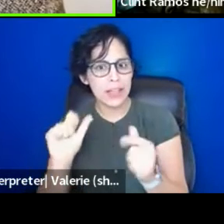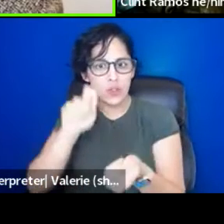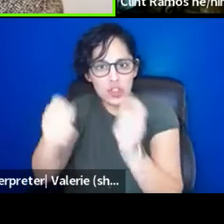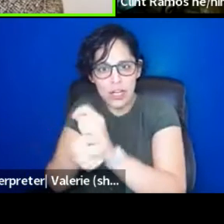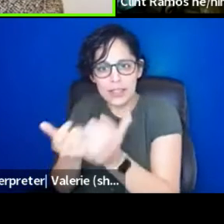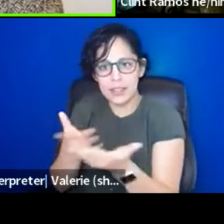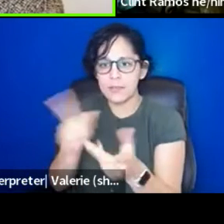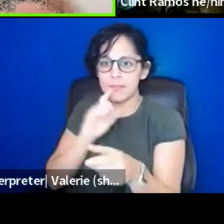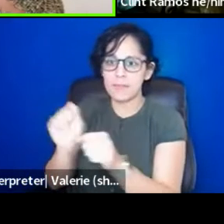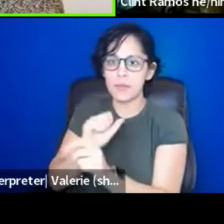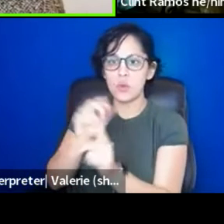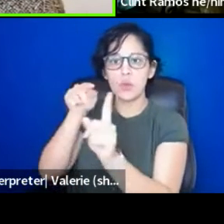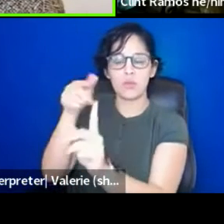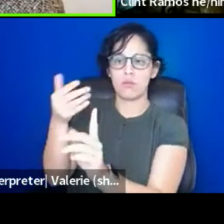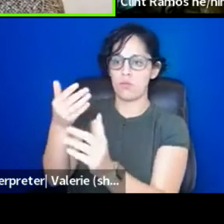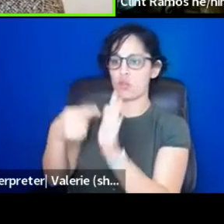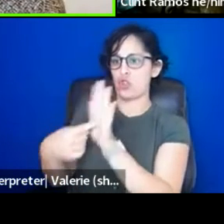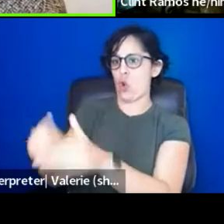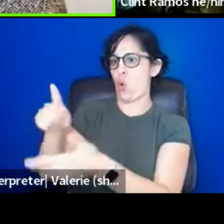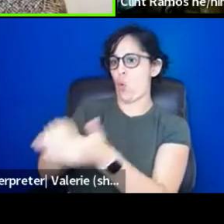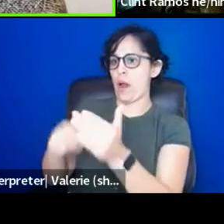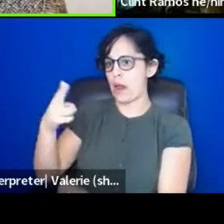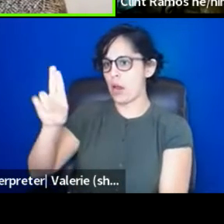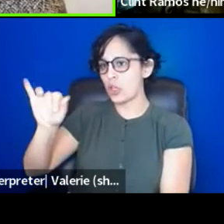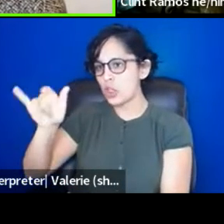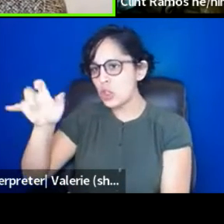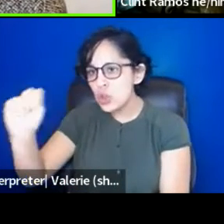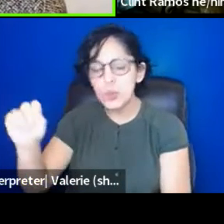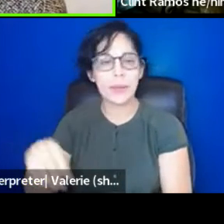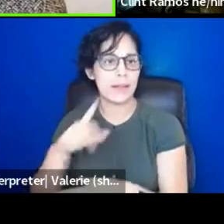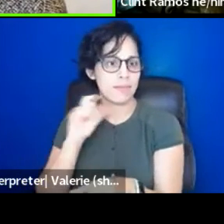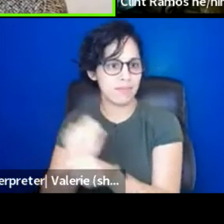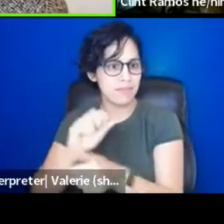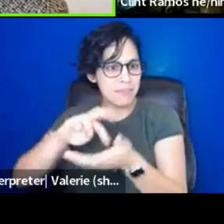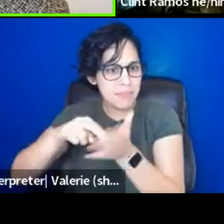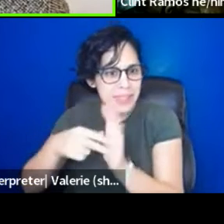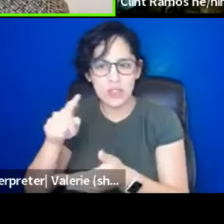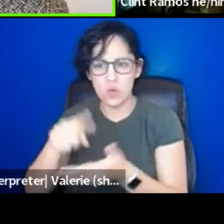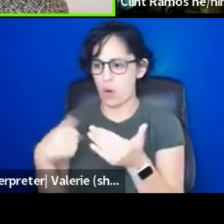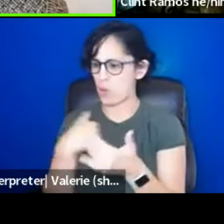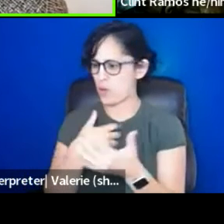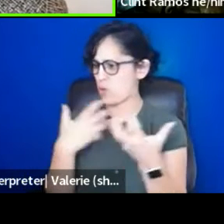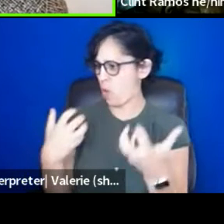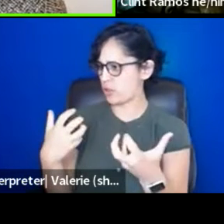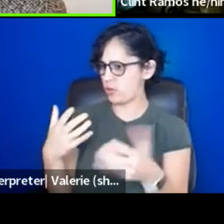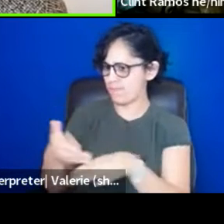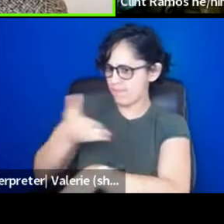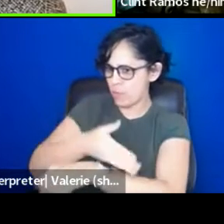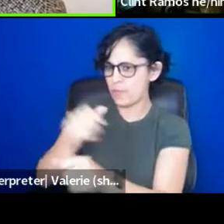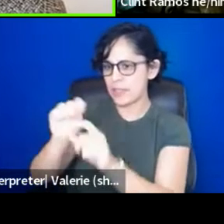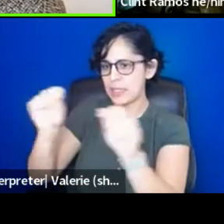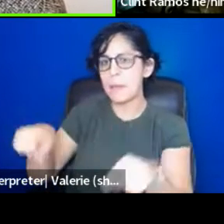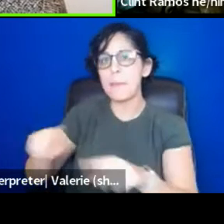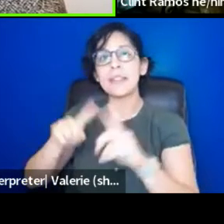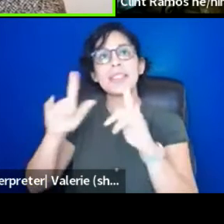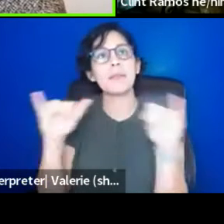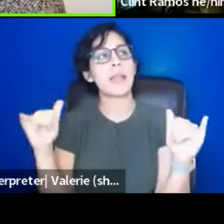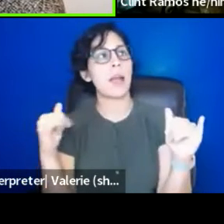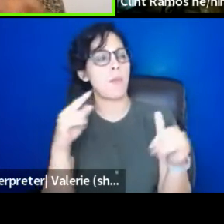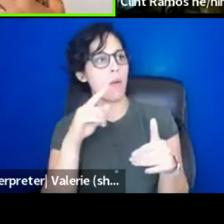moves us towards a better, better way of being. And yet we work against that so often.